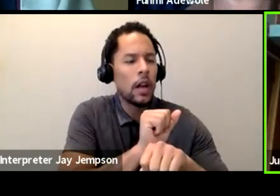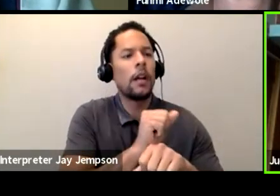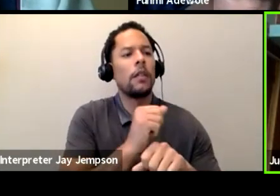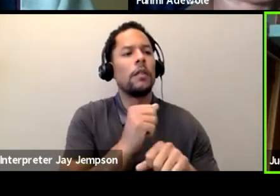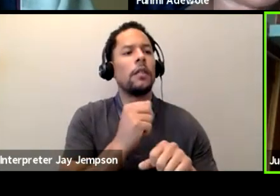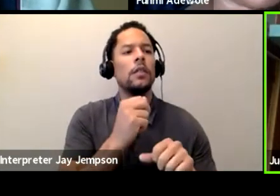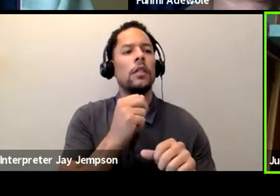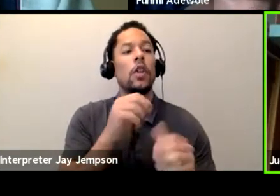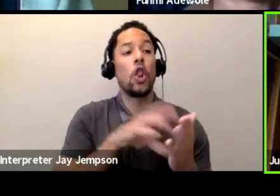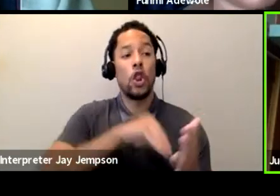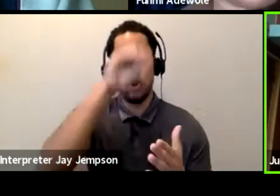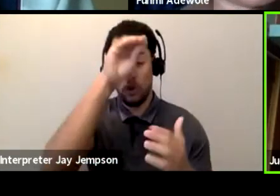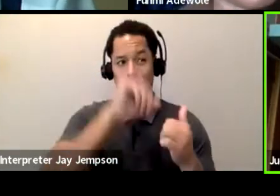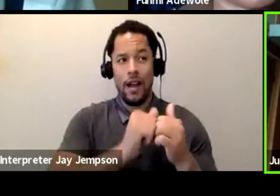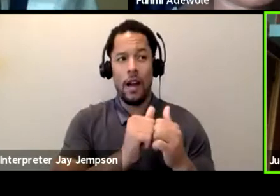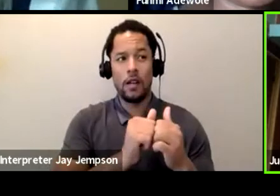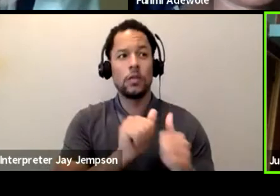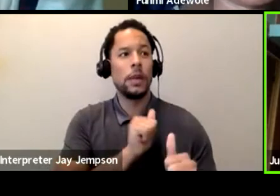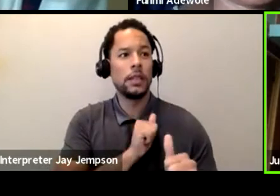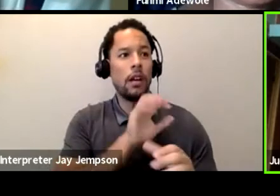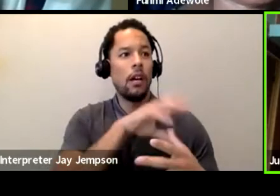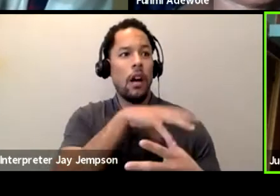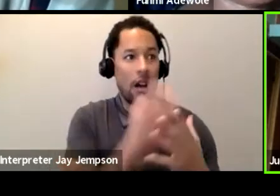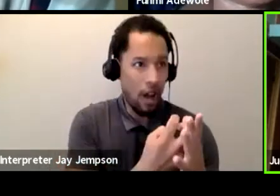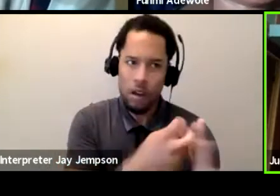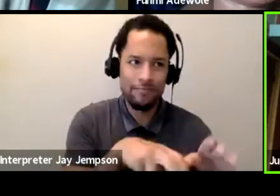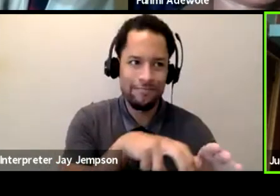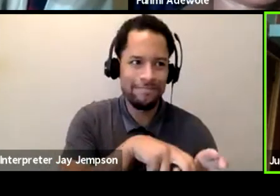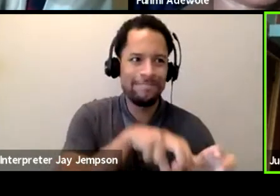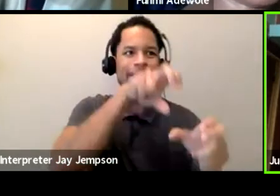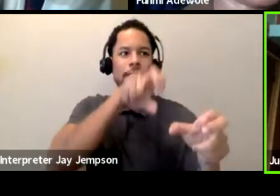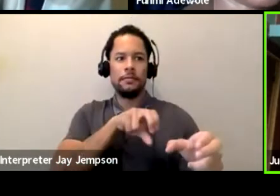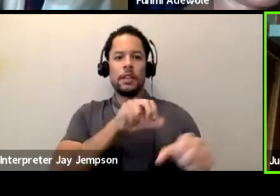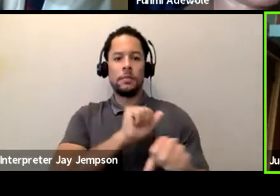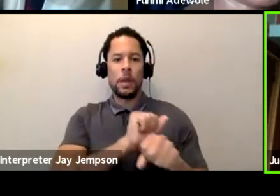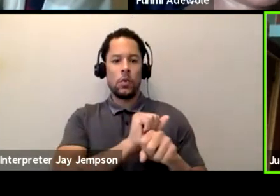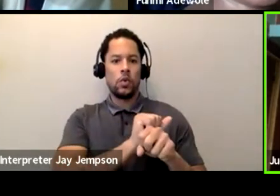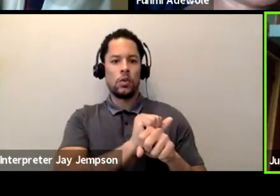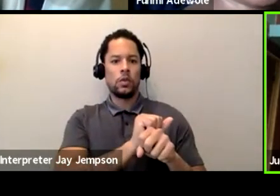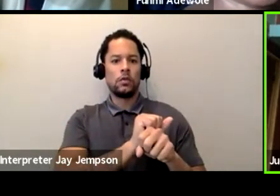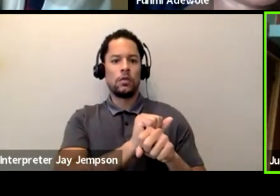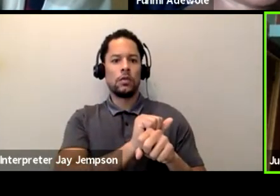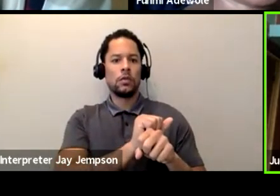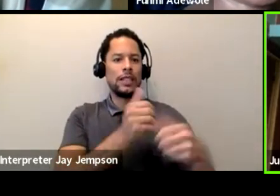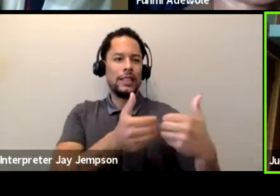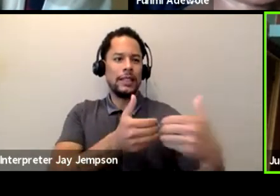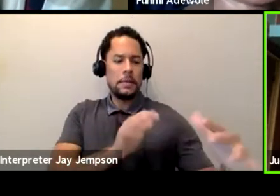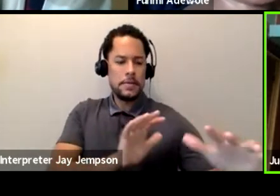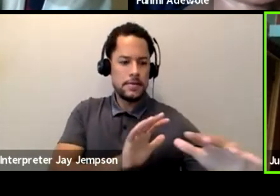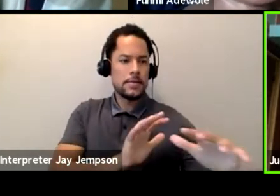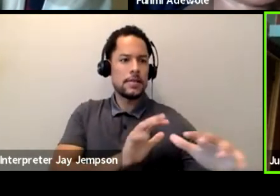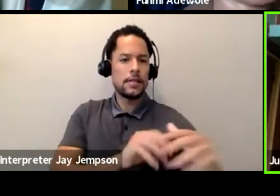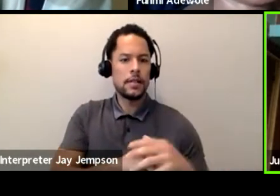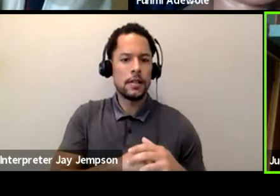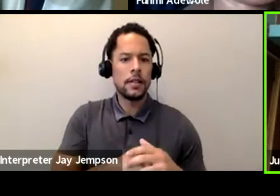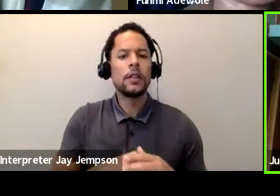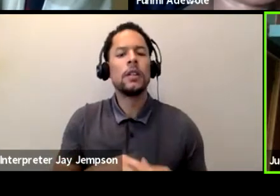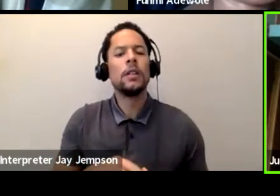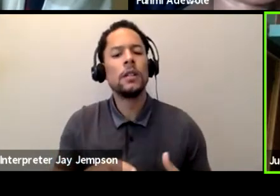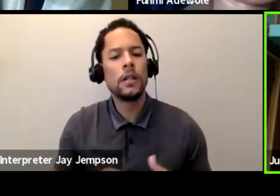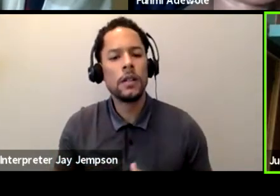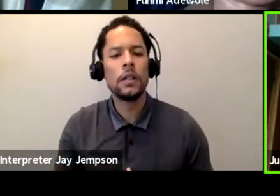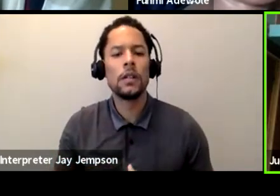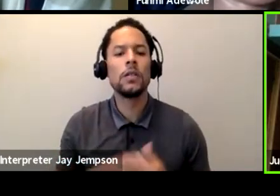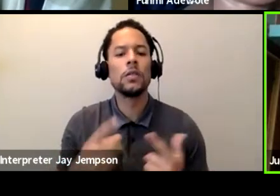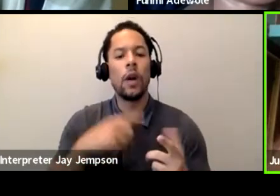so that there is the, how do I put it, there is a clear-cut delineation between what I am, what I